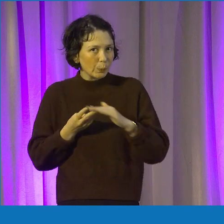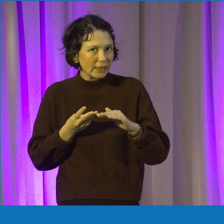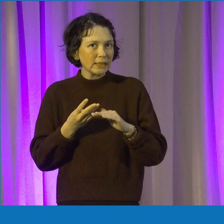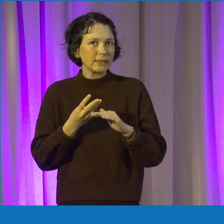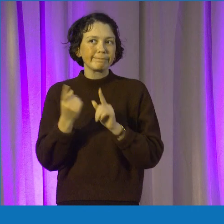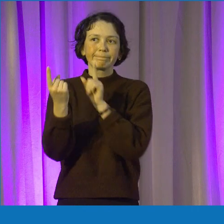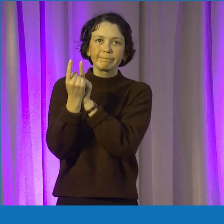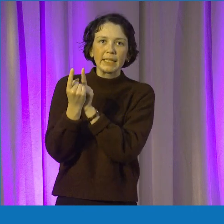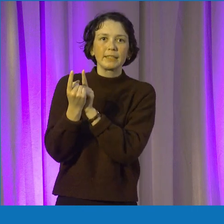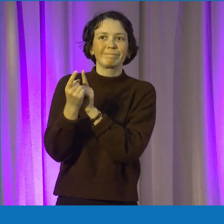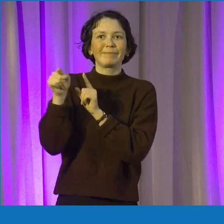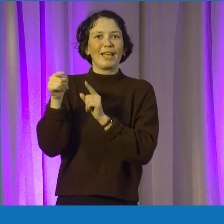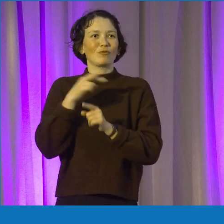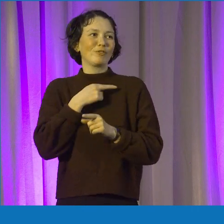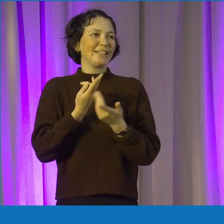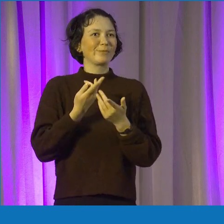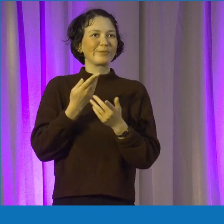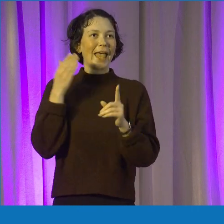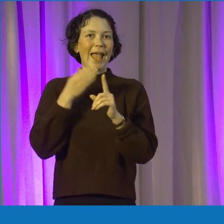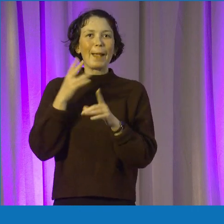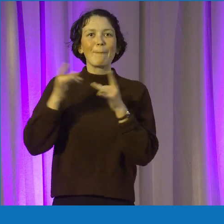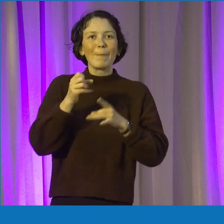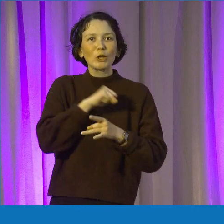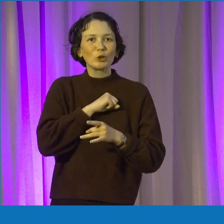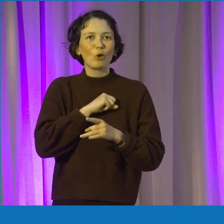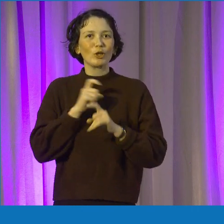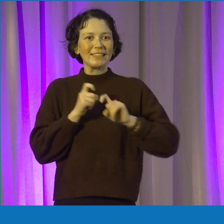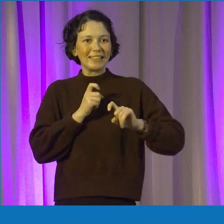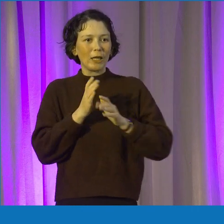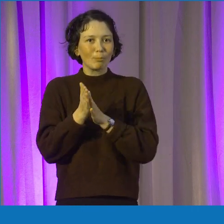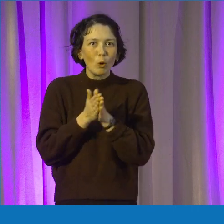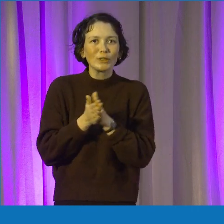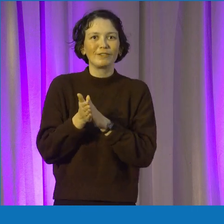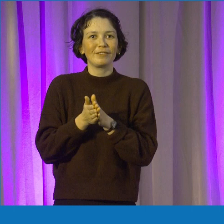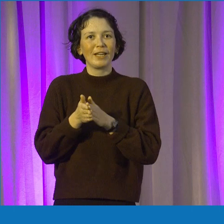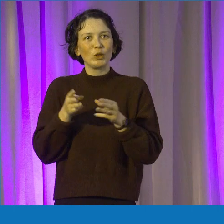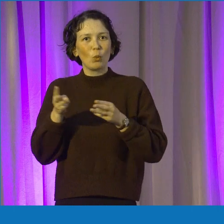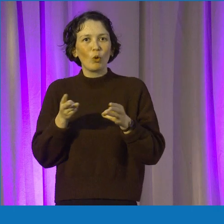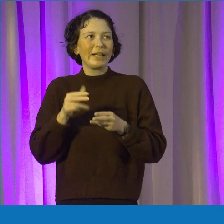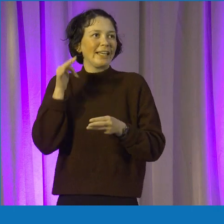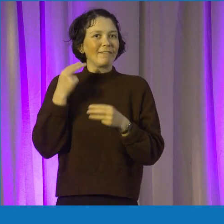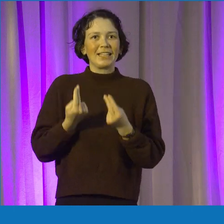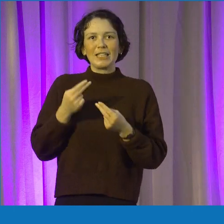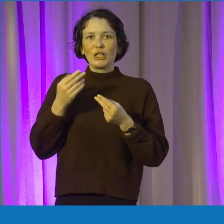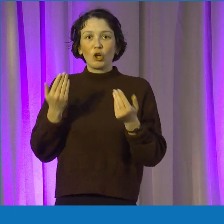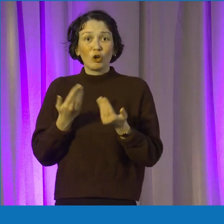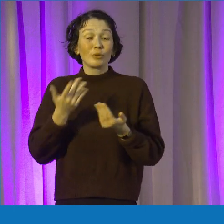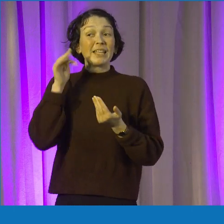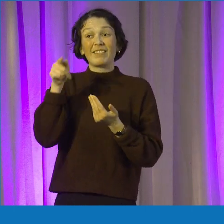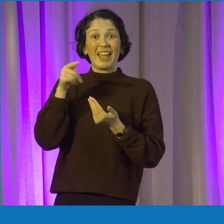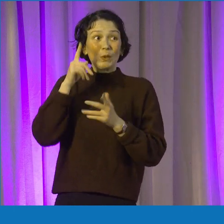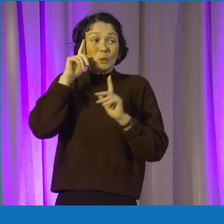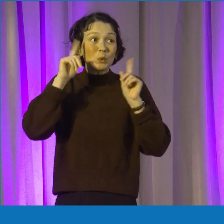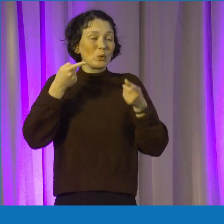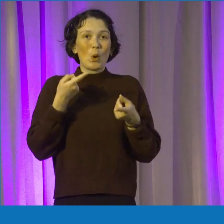They kind of just keep on top of you and make sure you're doing things and give you advice in the area that you need it. And if they don't have the expertise,